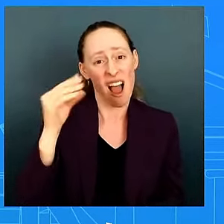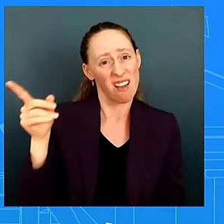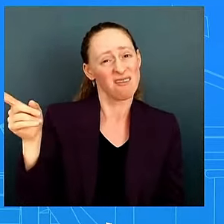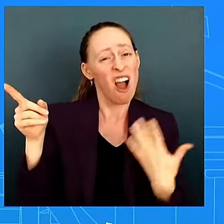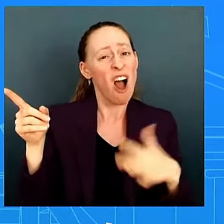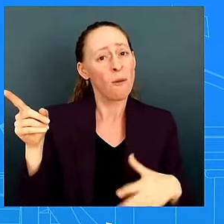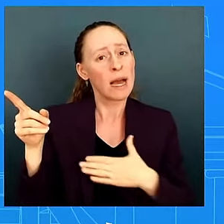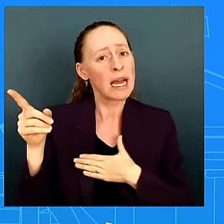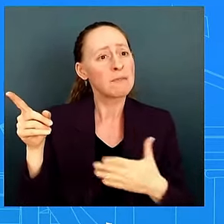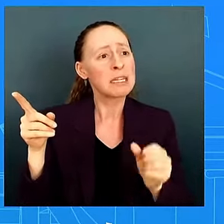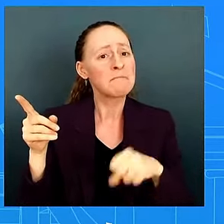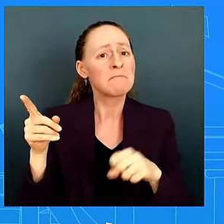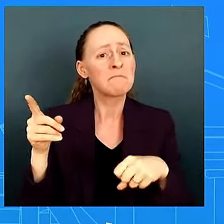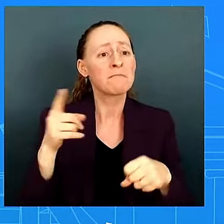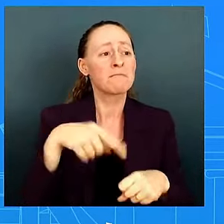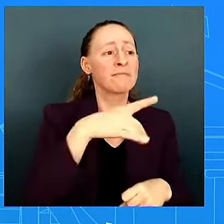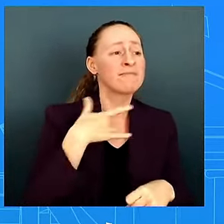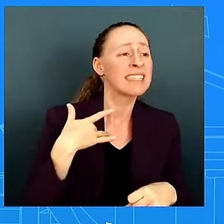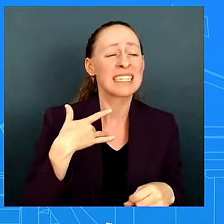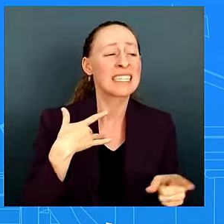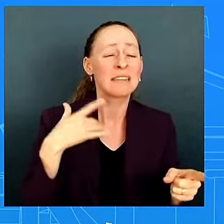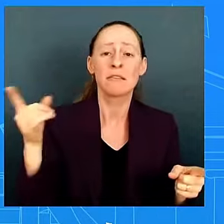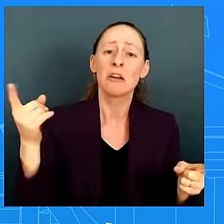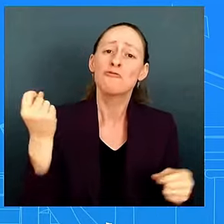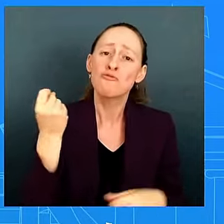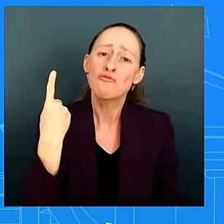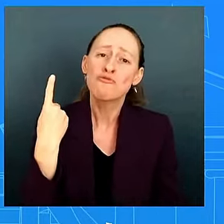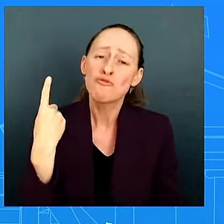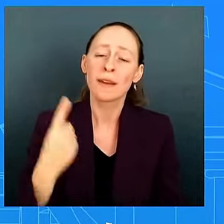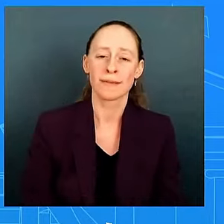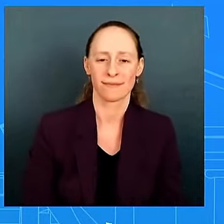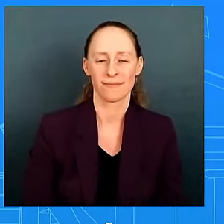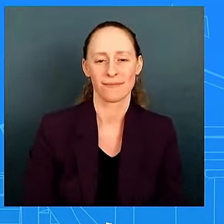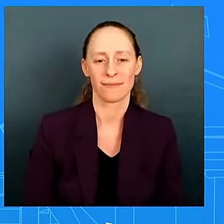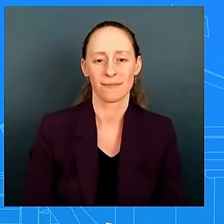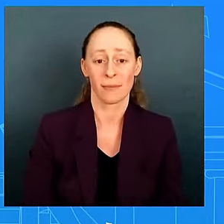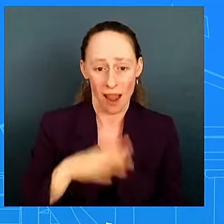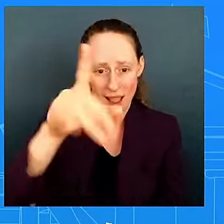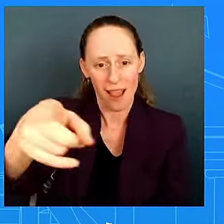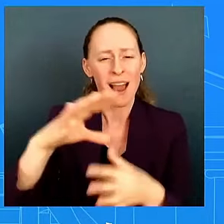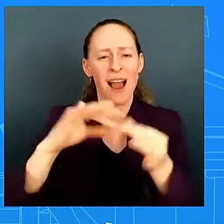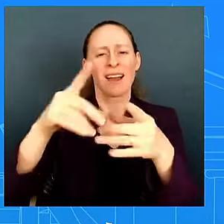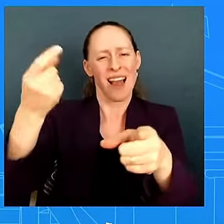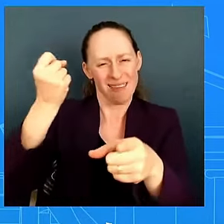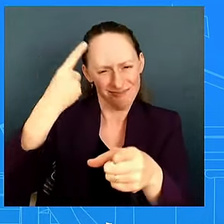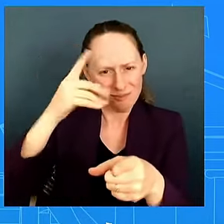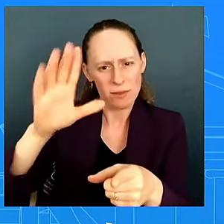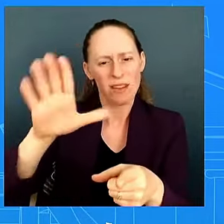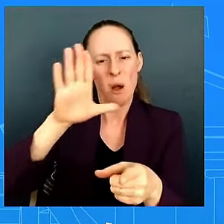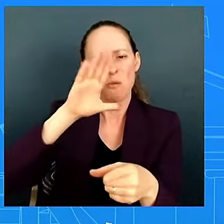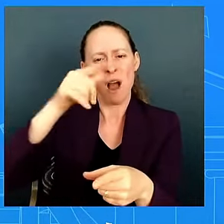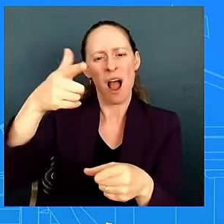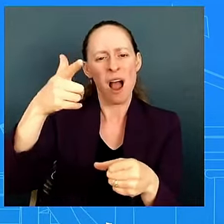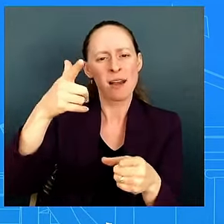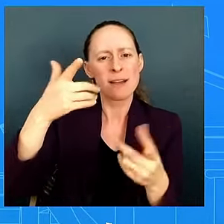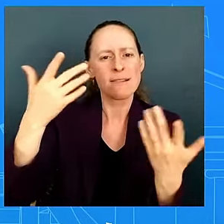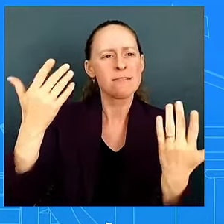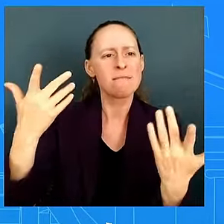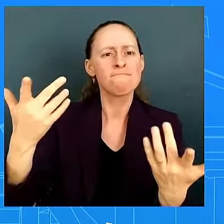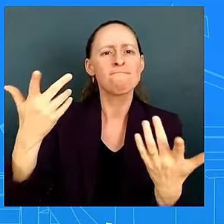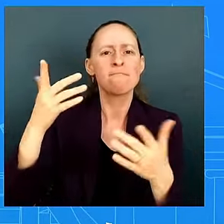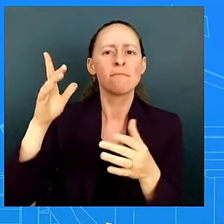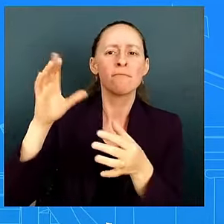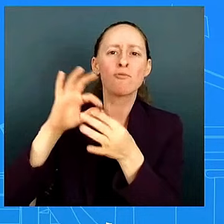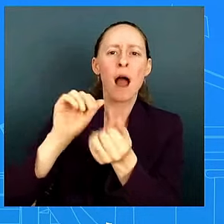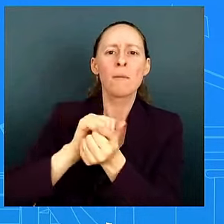well if you get it why not release more about his medical his physical and mental health why what we have released has